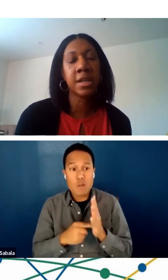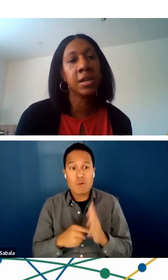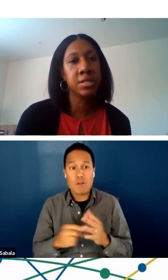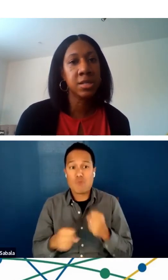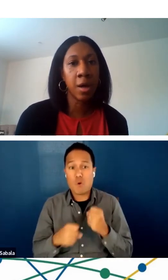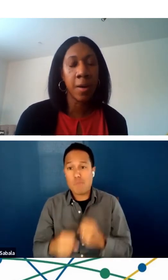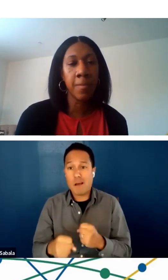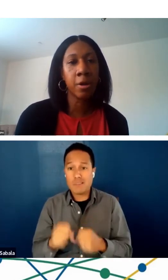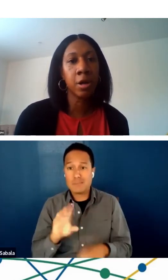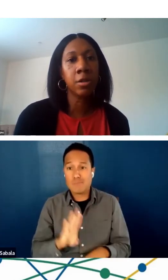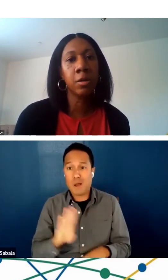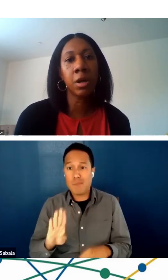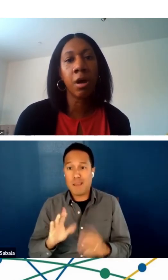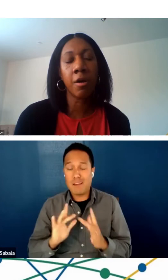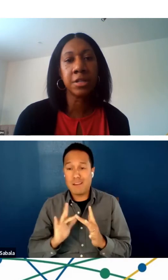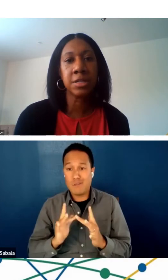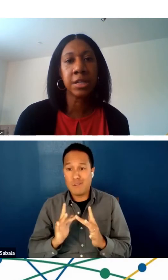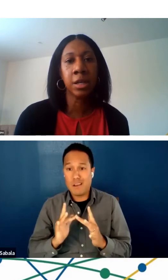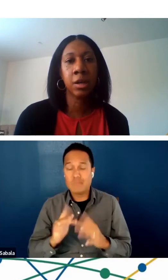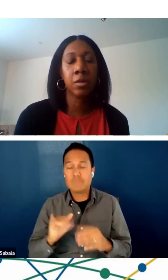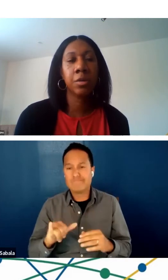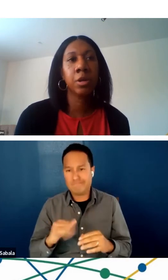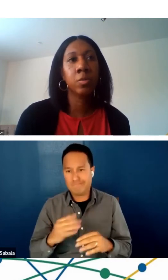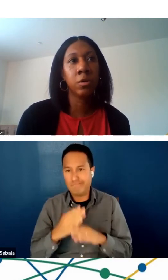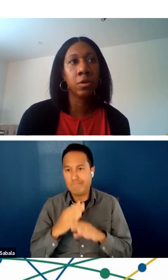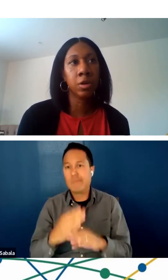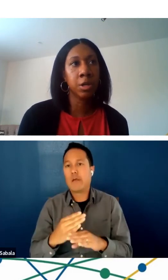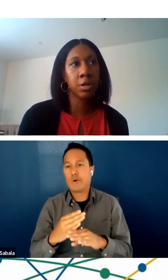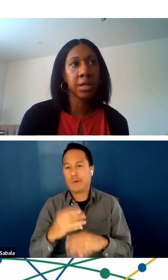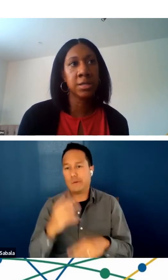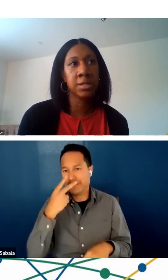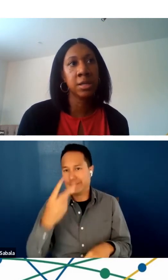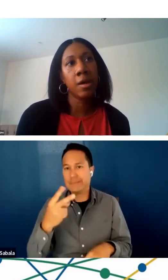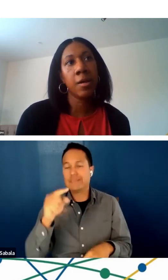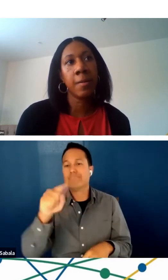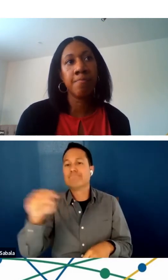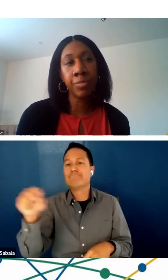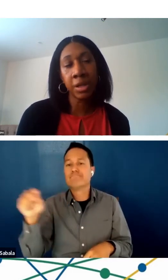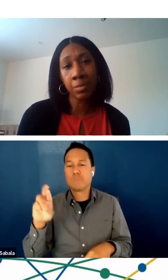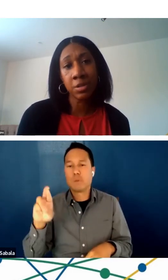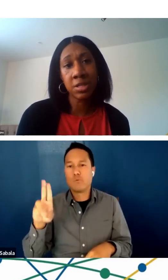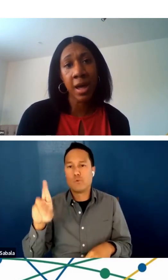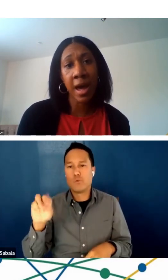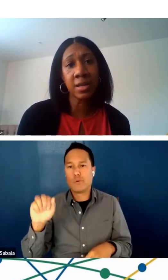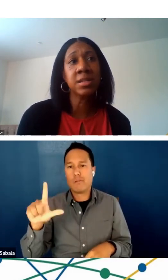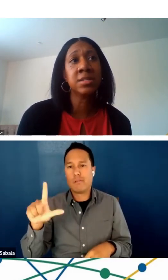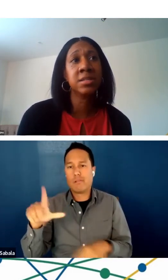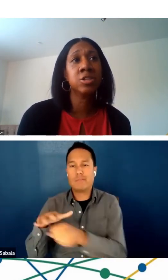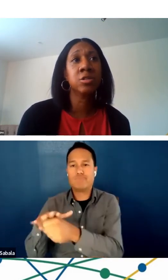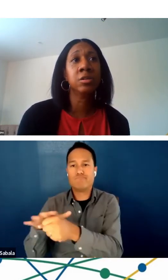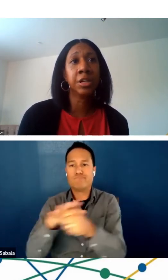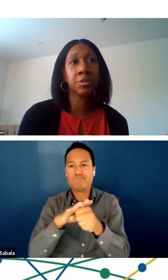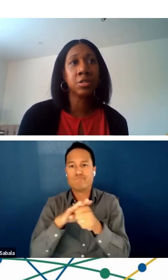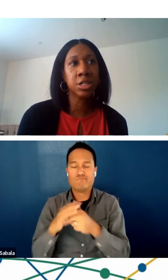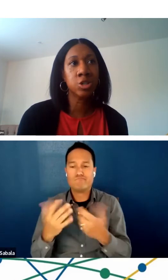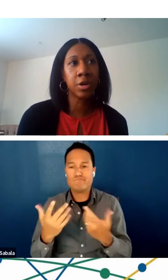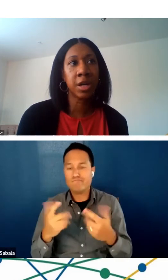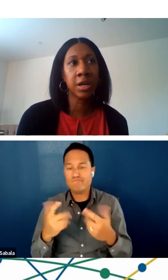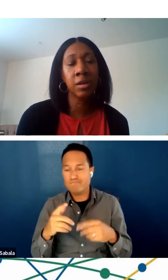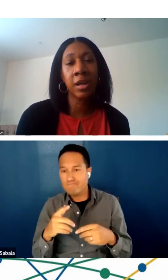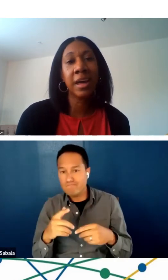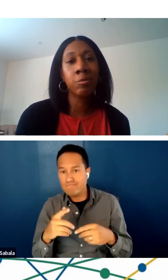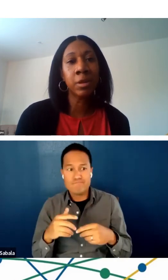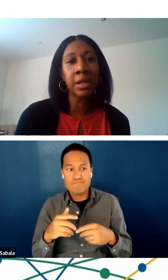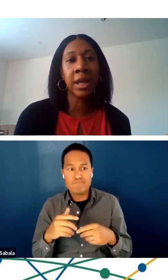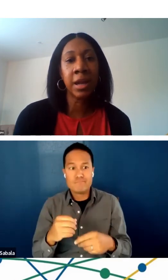service, that's a barrier that we often see within rural communities. Being able to access digital literacy